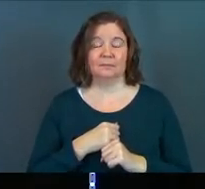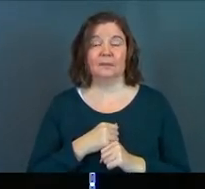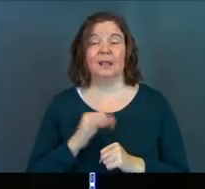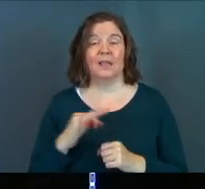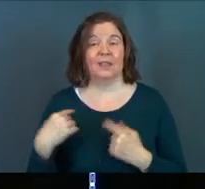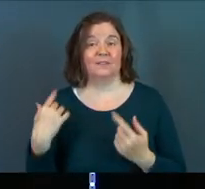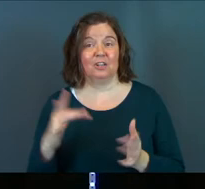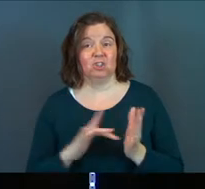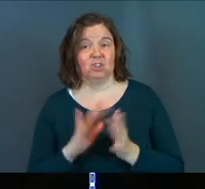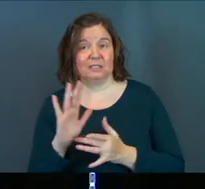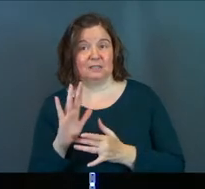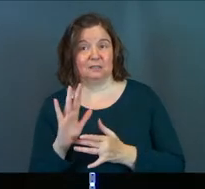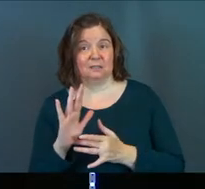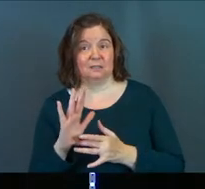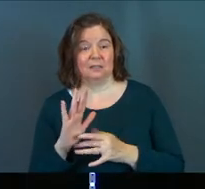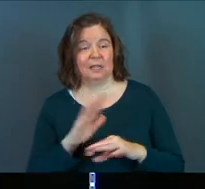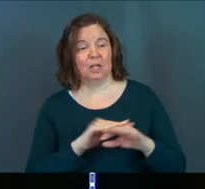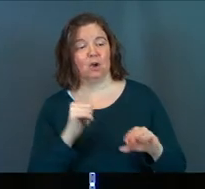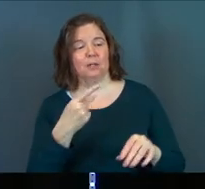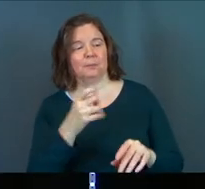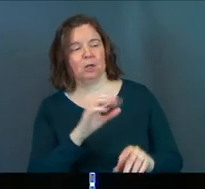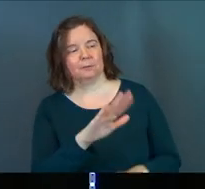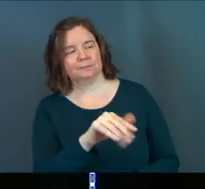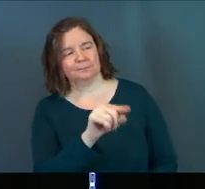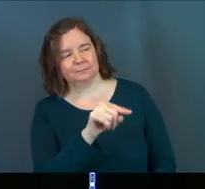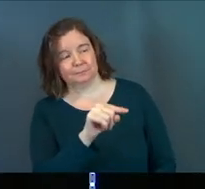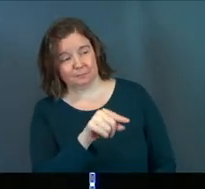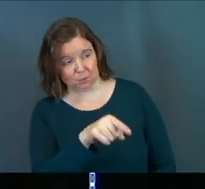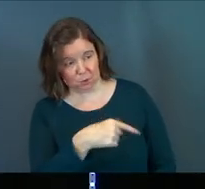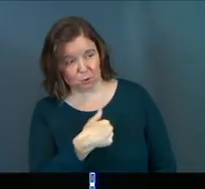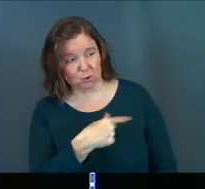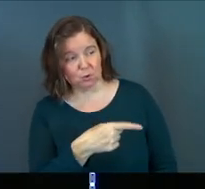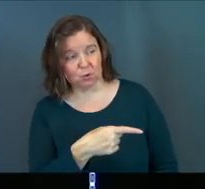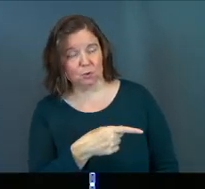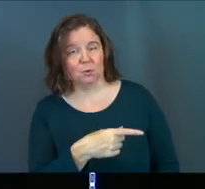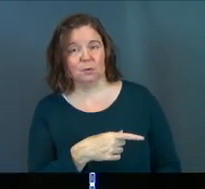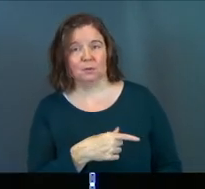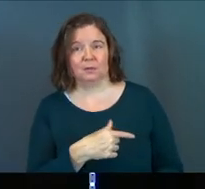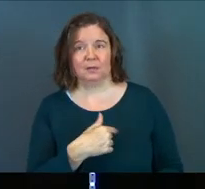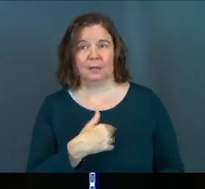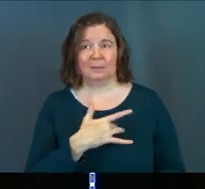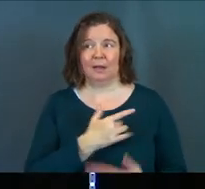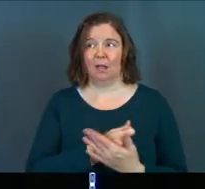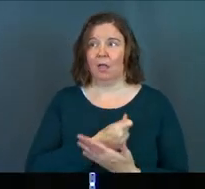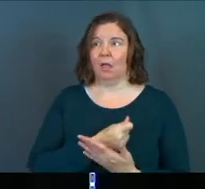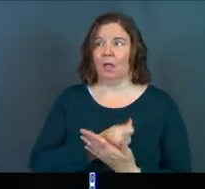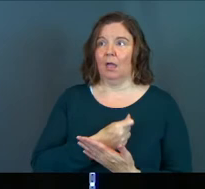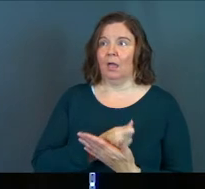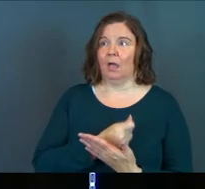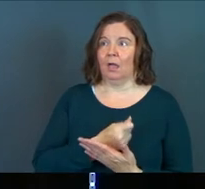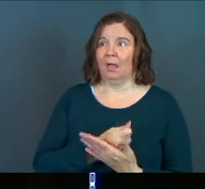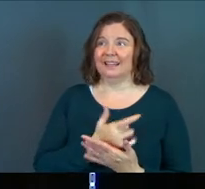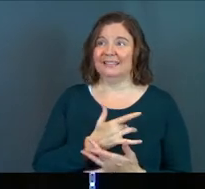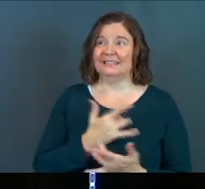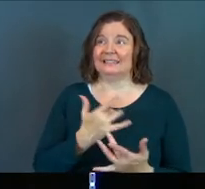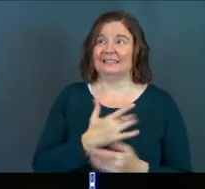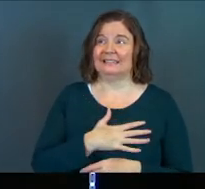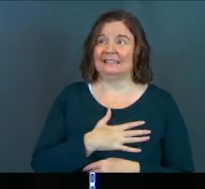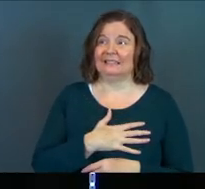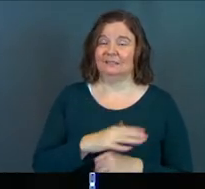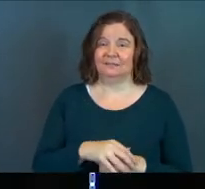And eventually Jesus, he calls out to Peter. You know, you're Peter, you're just pounding like, huh, what's up?